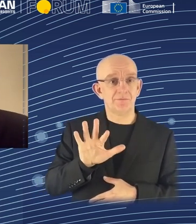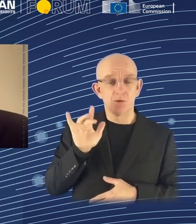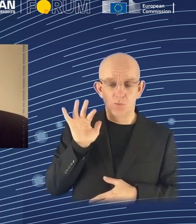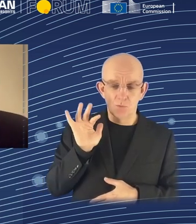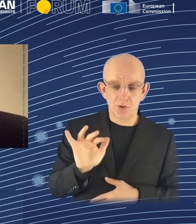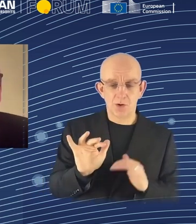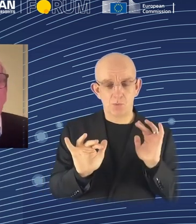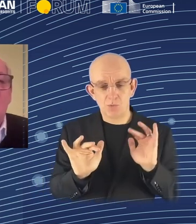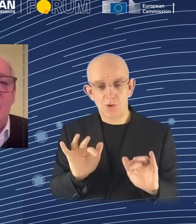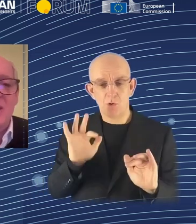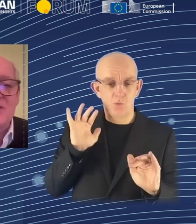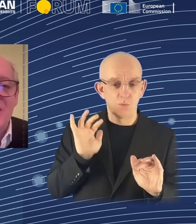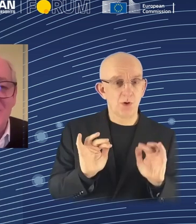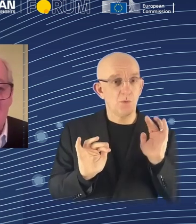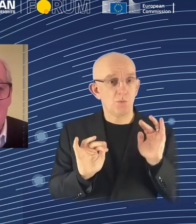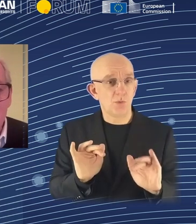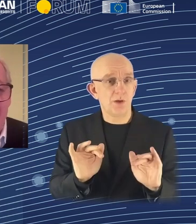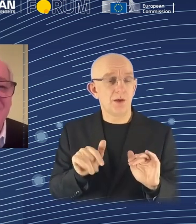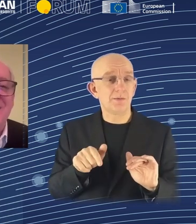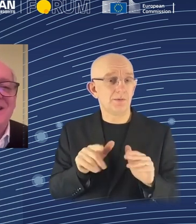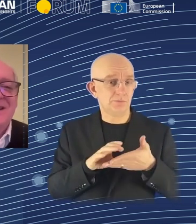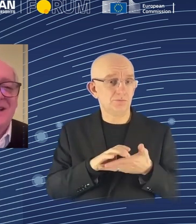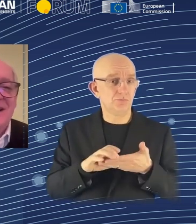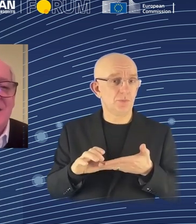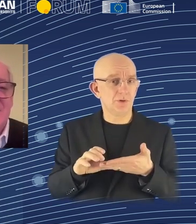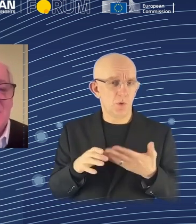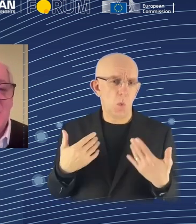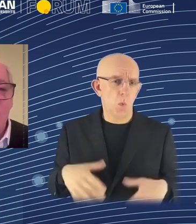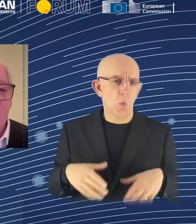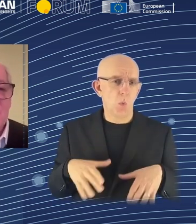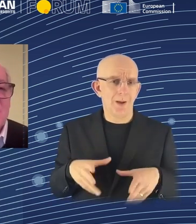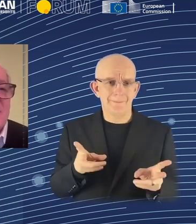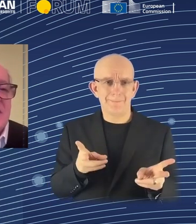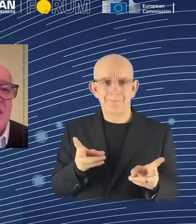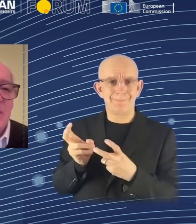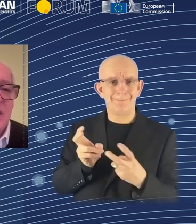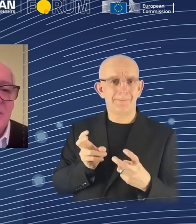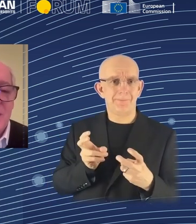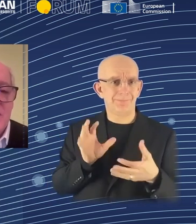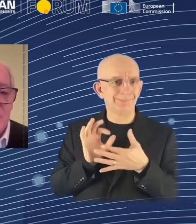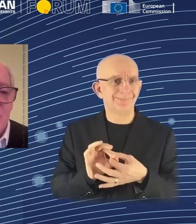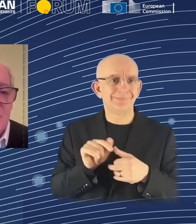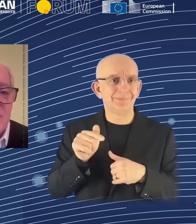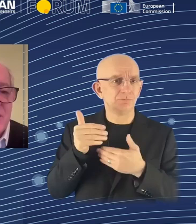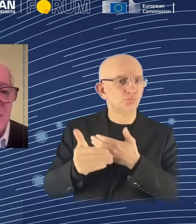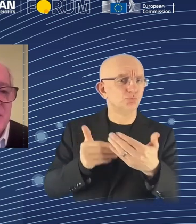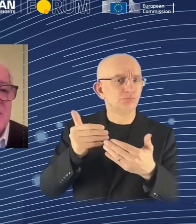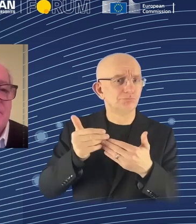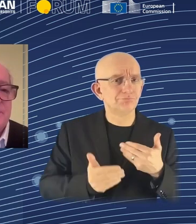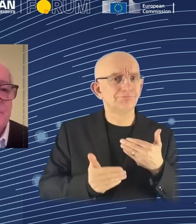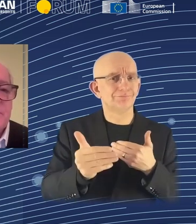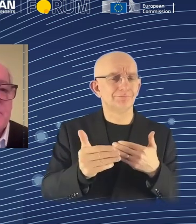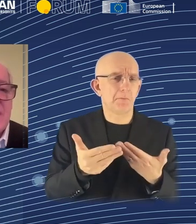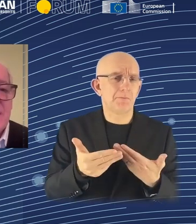forward almost unstoppably towards a world with general-purpose intelligence.